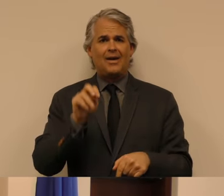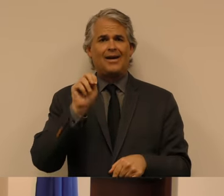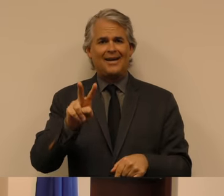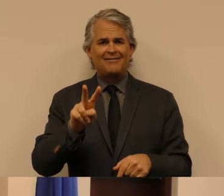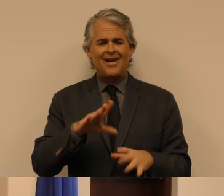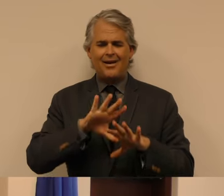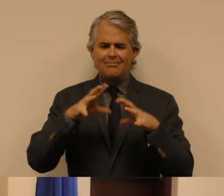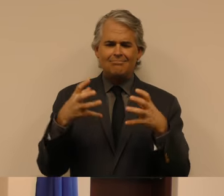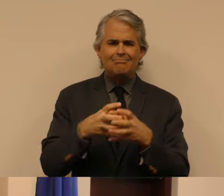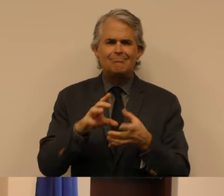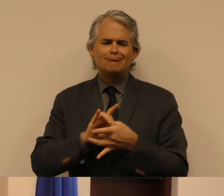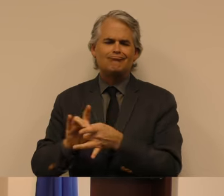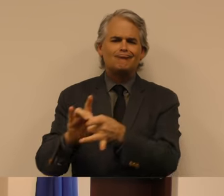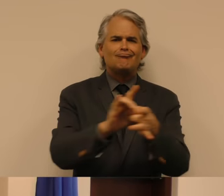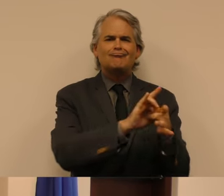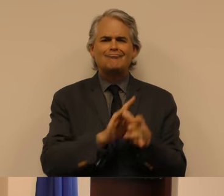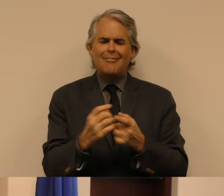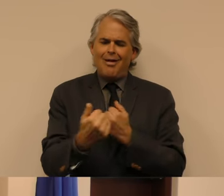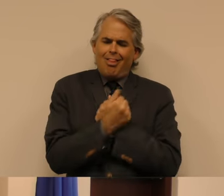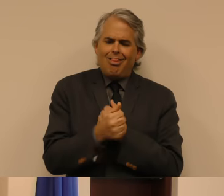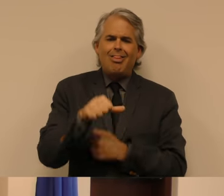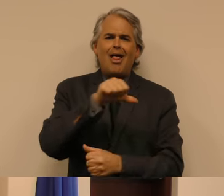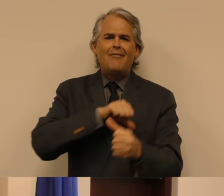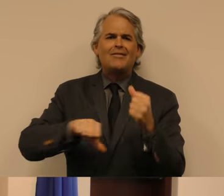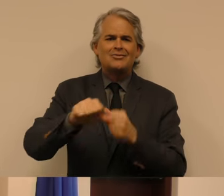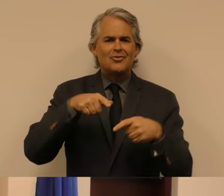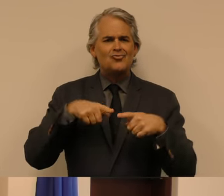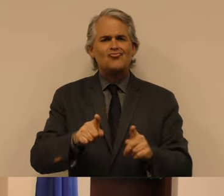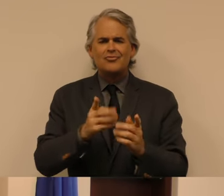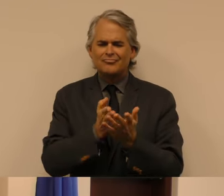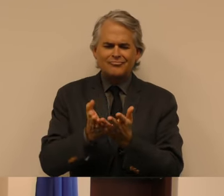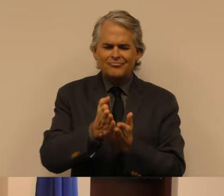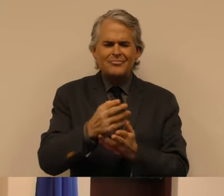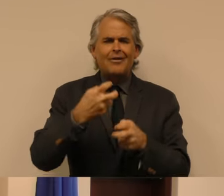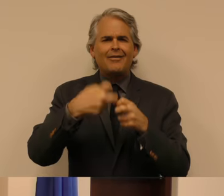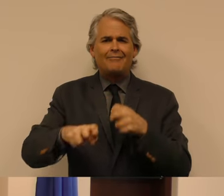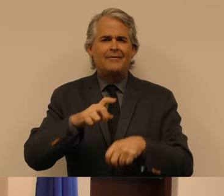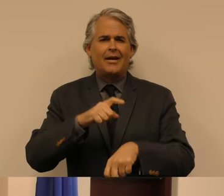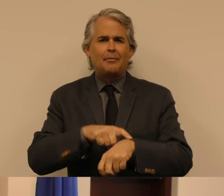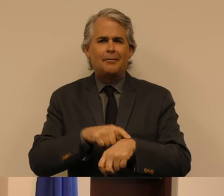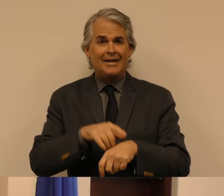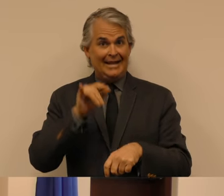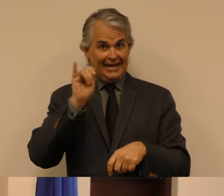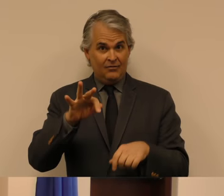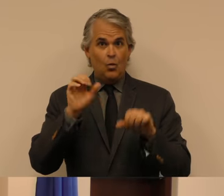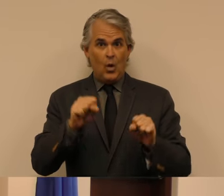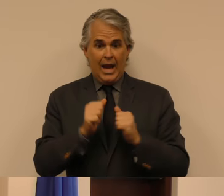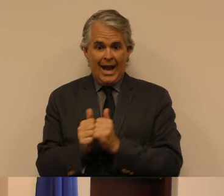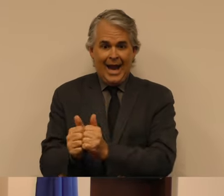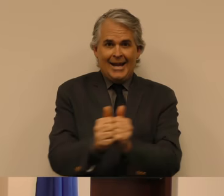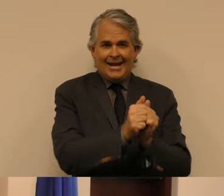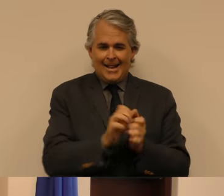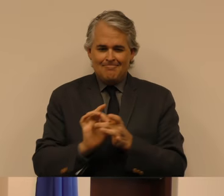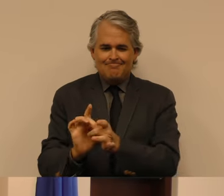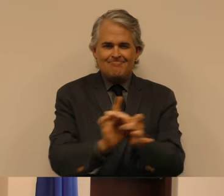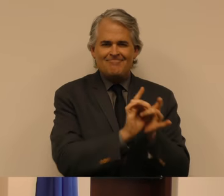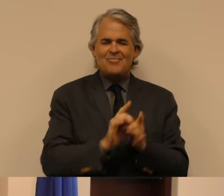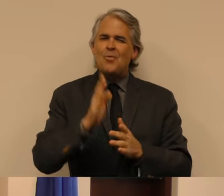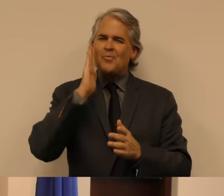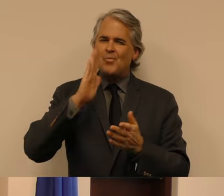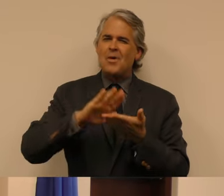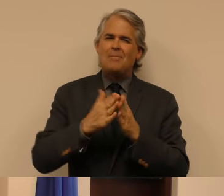another as we work through these hard times. There is no doubt that if we do that, if we do it together, we will come out stronger.